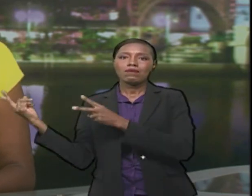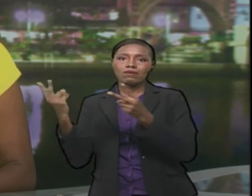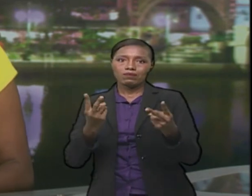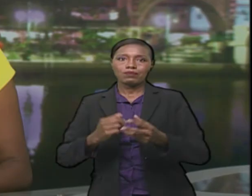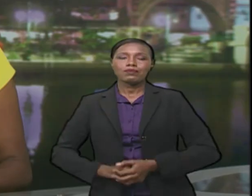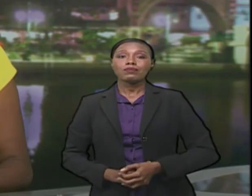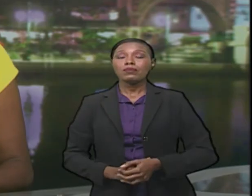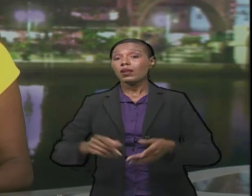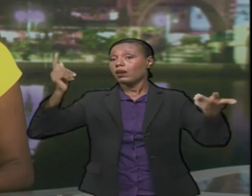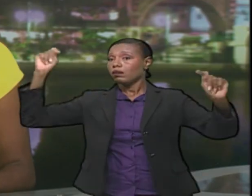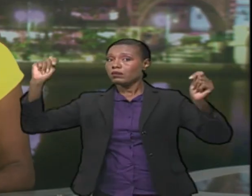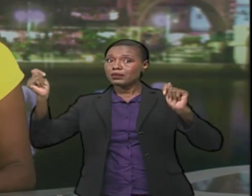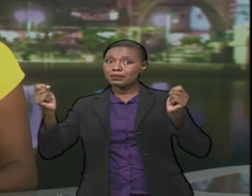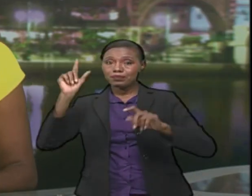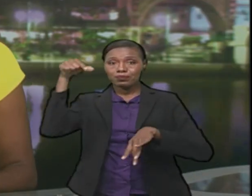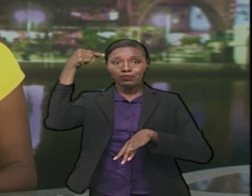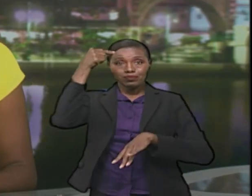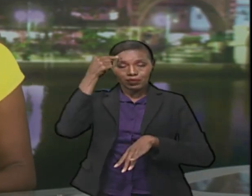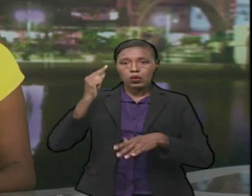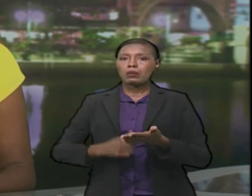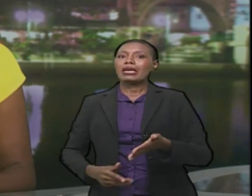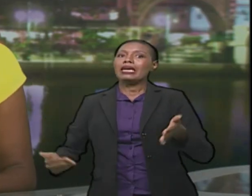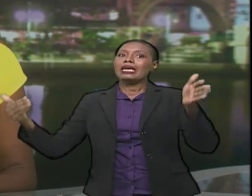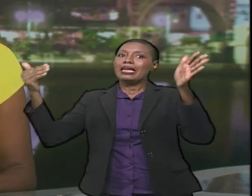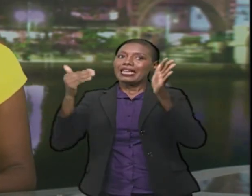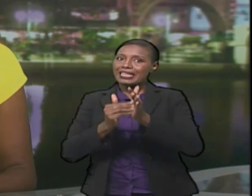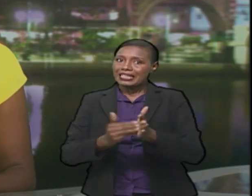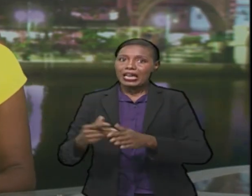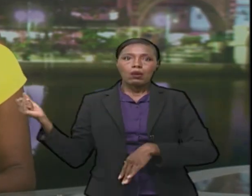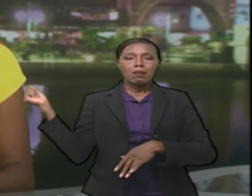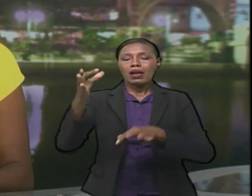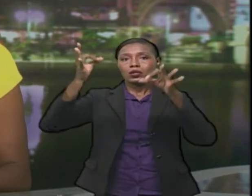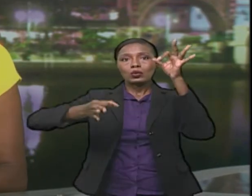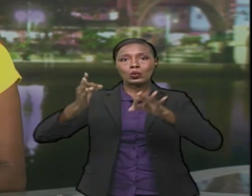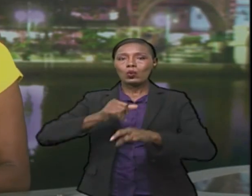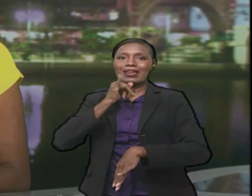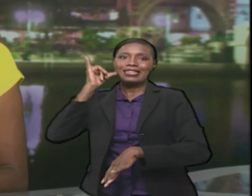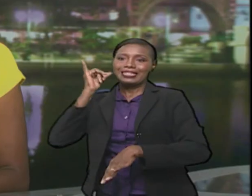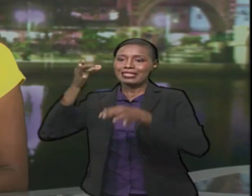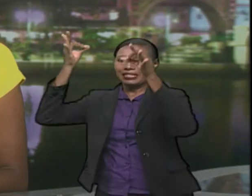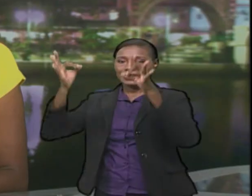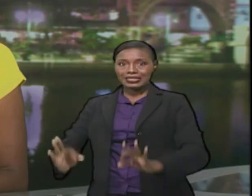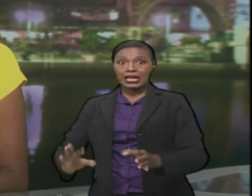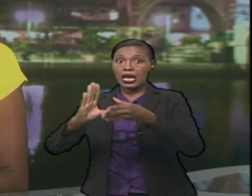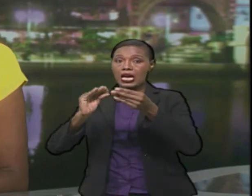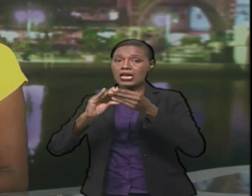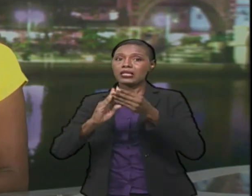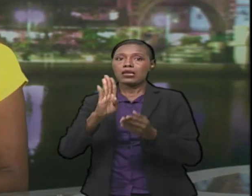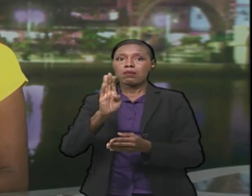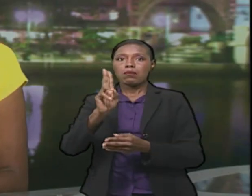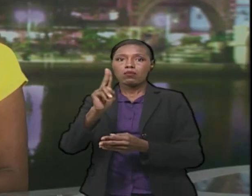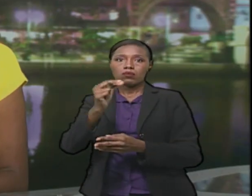Trinidad and Tobago's government will be appealing the High Court ruling that was handed down yesterday stating that the buggery law